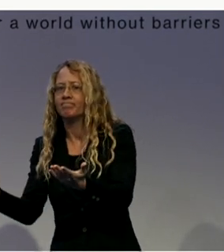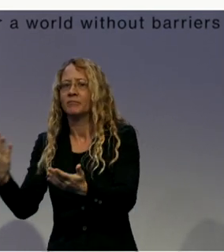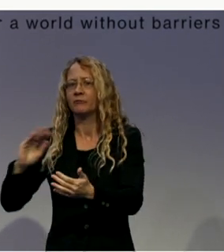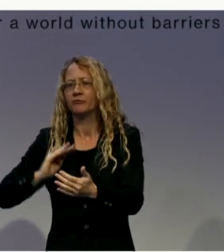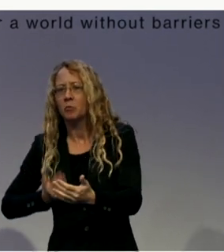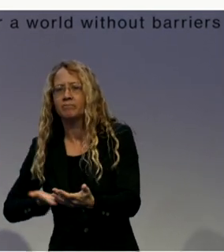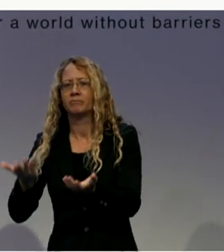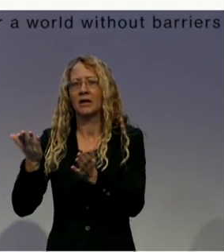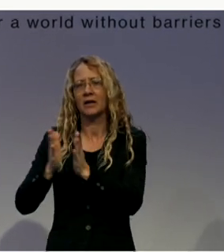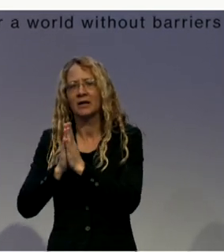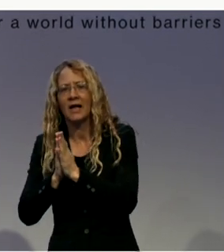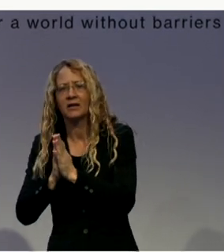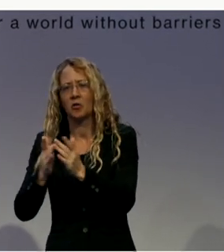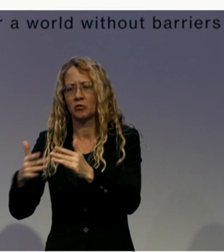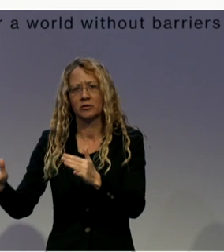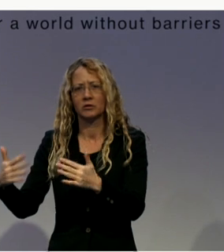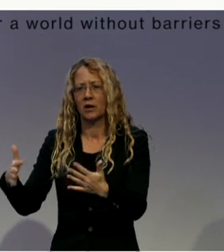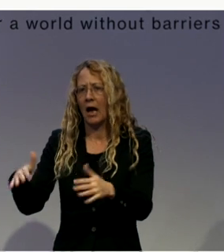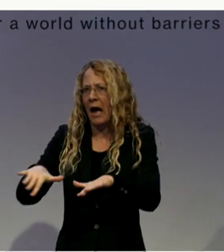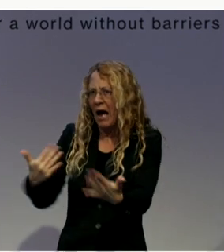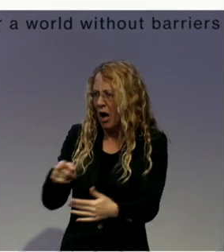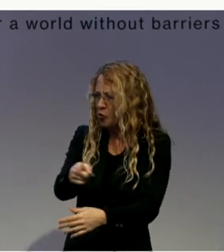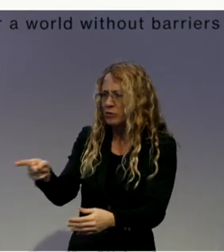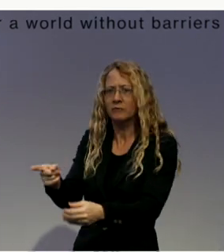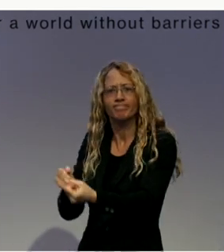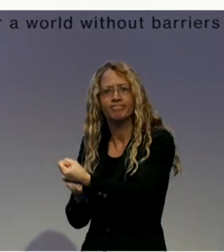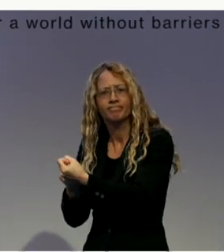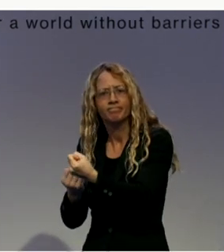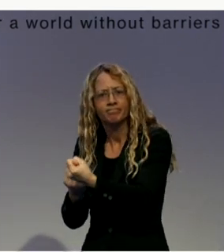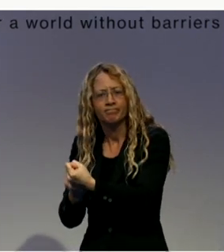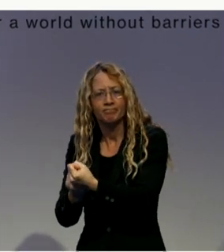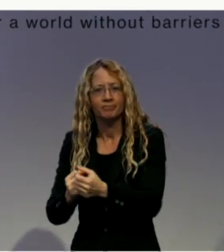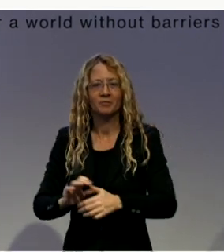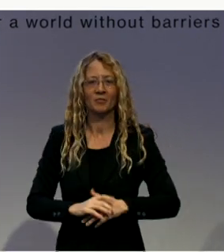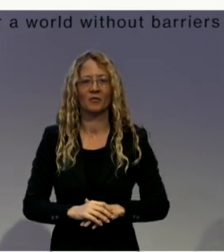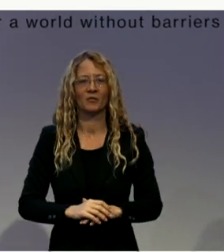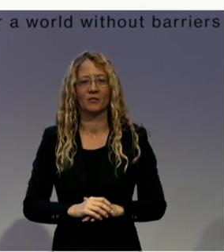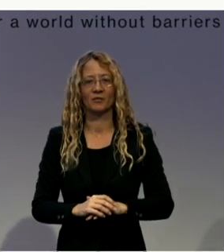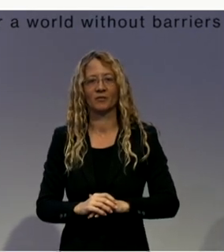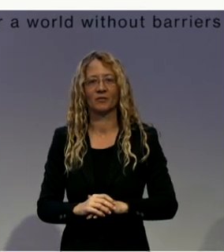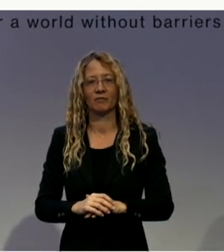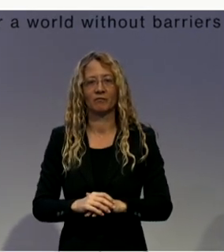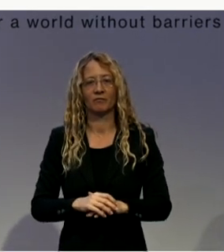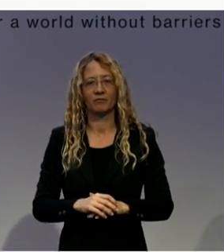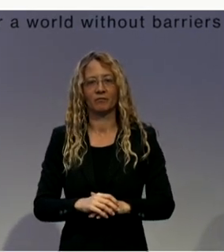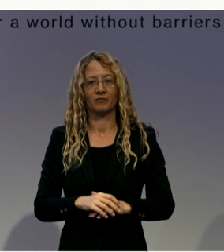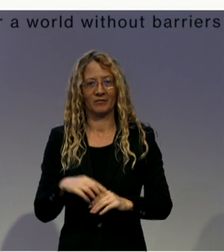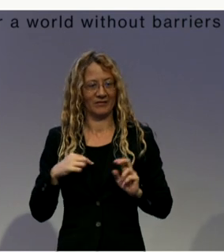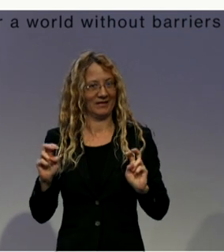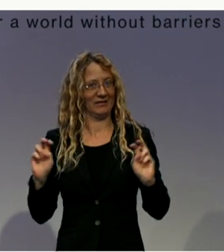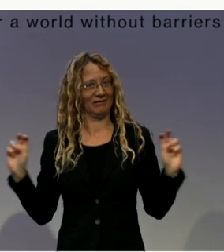my right, and I guess to your left, is that correct?